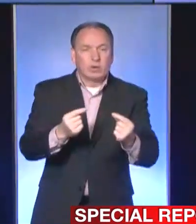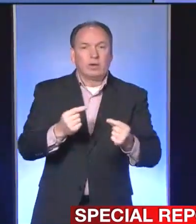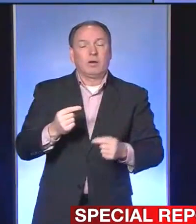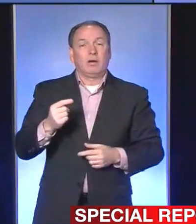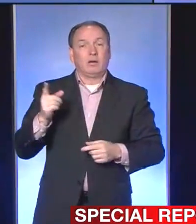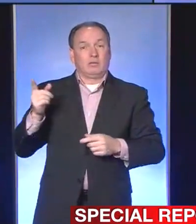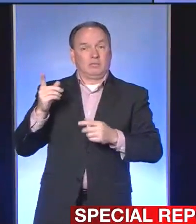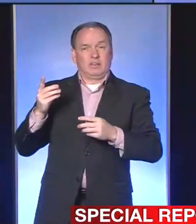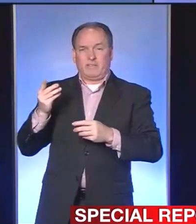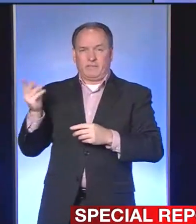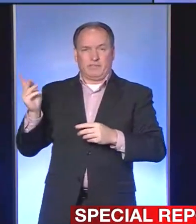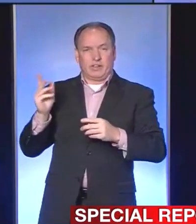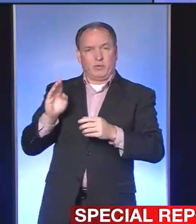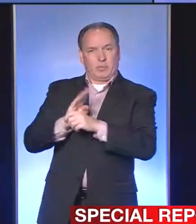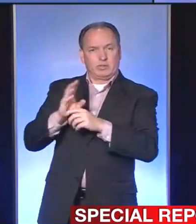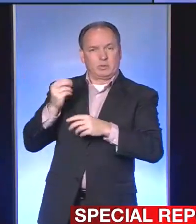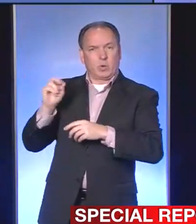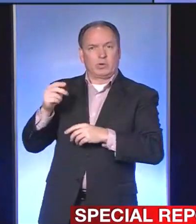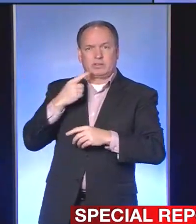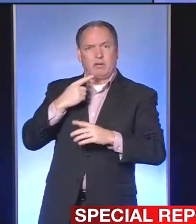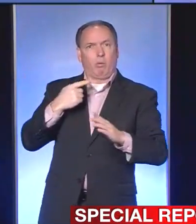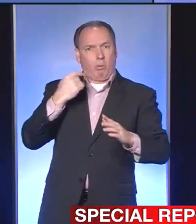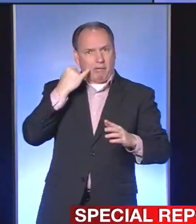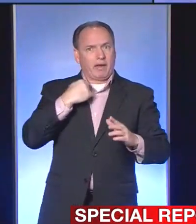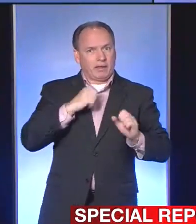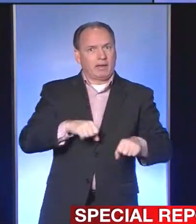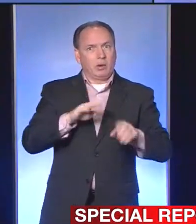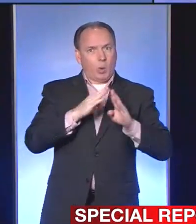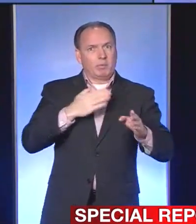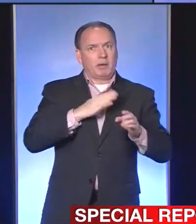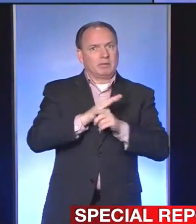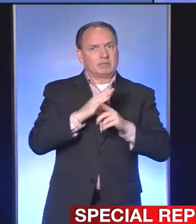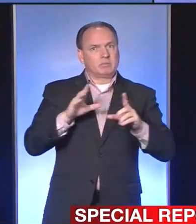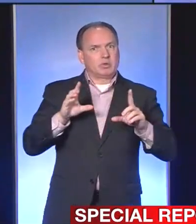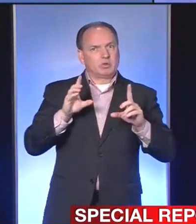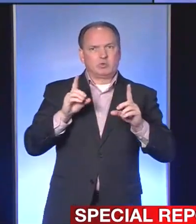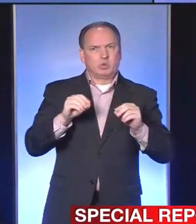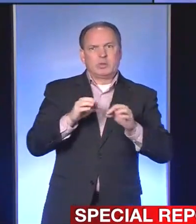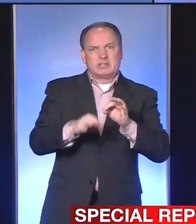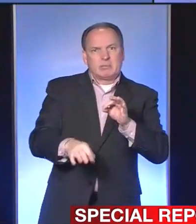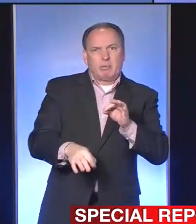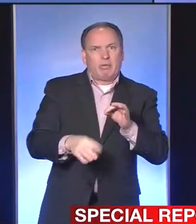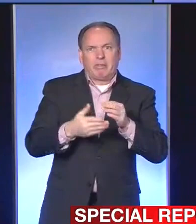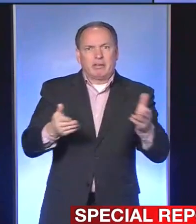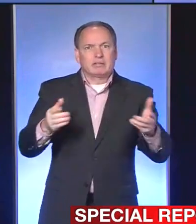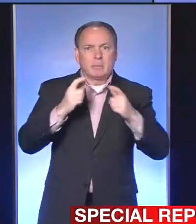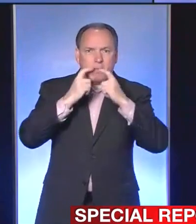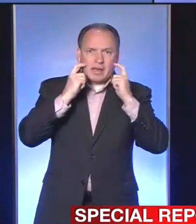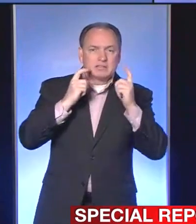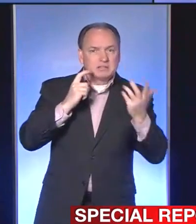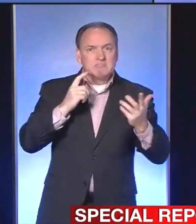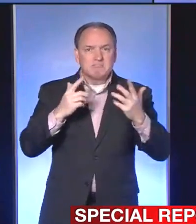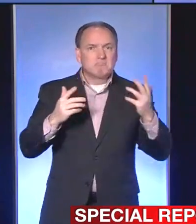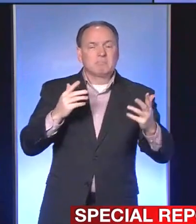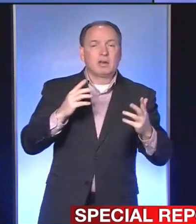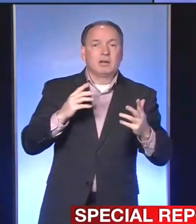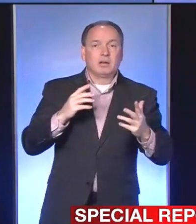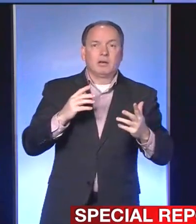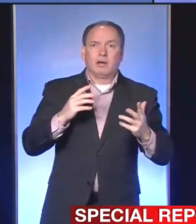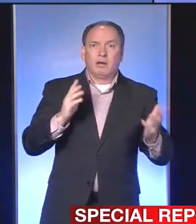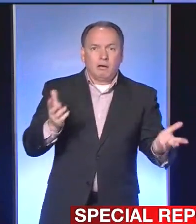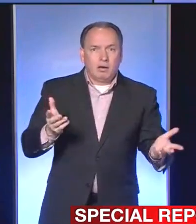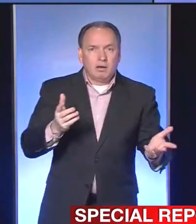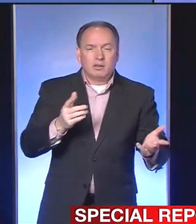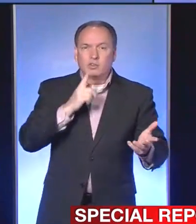up my business by complying with something like that, I'd be glad to do that. We obviously need more masks made, but they don't have to be